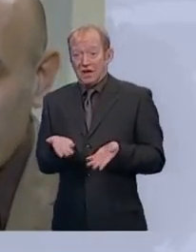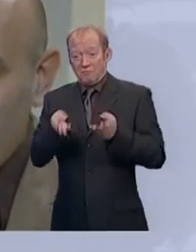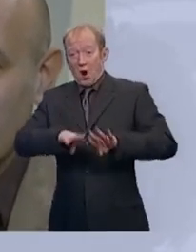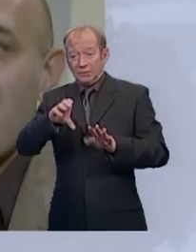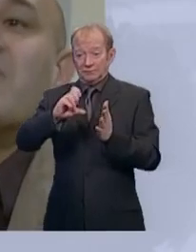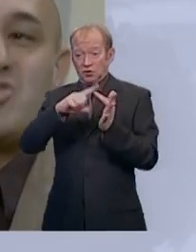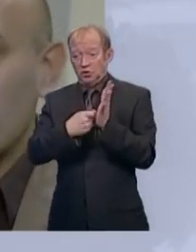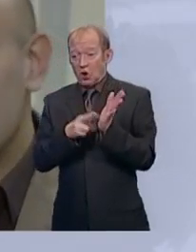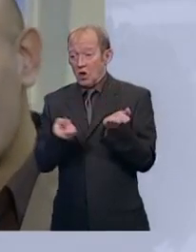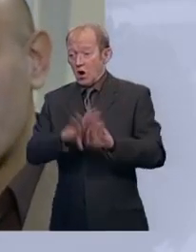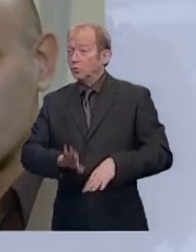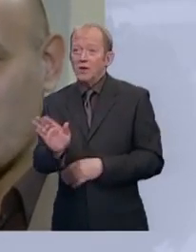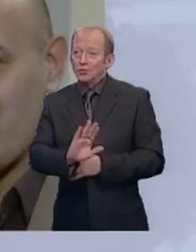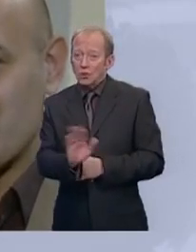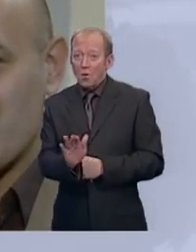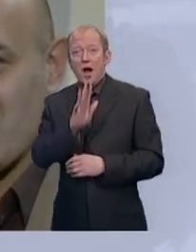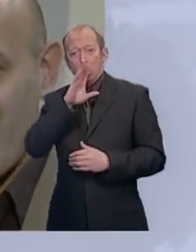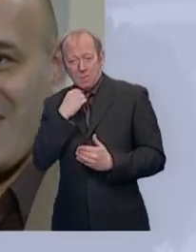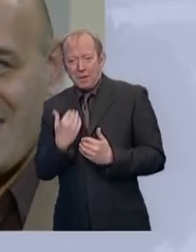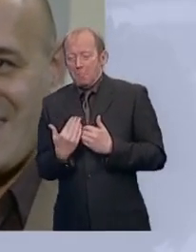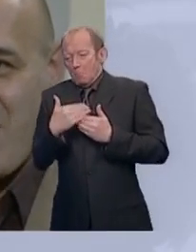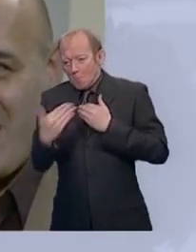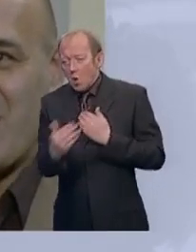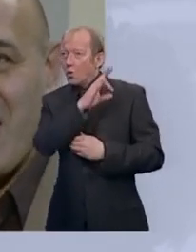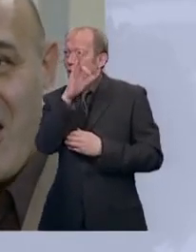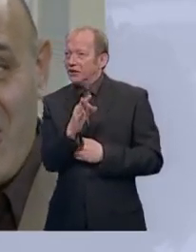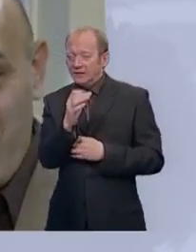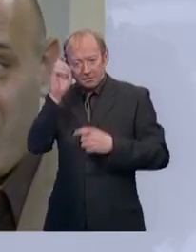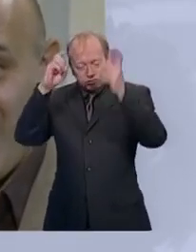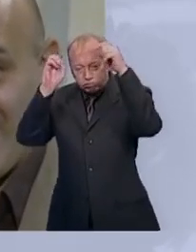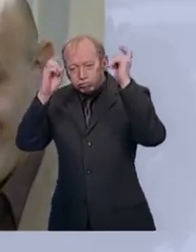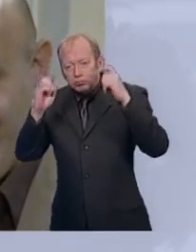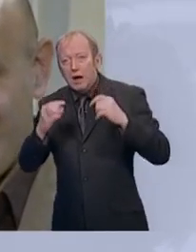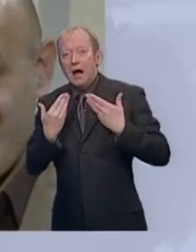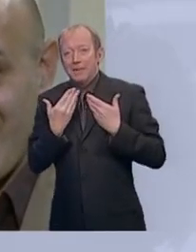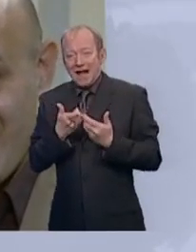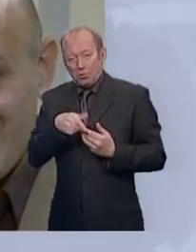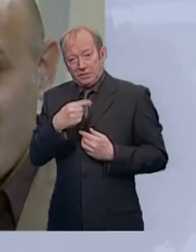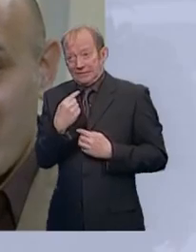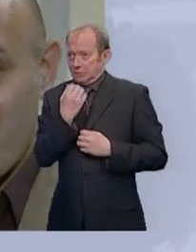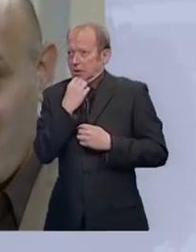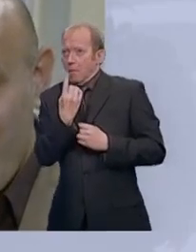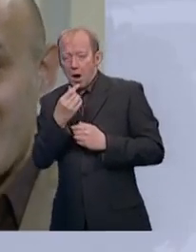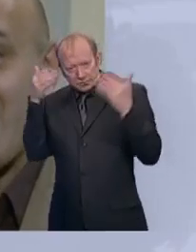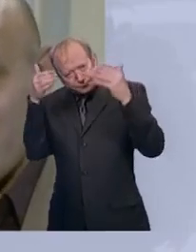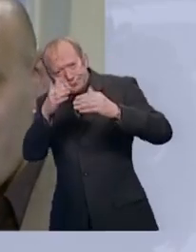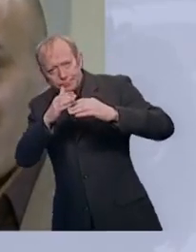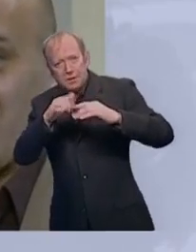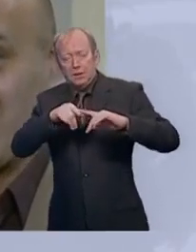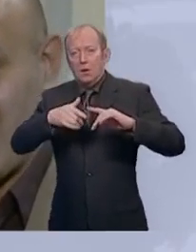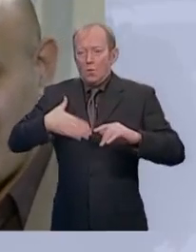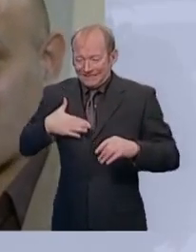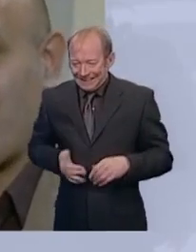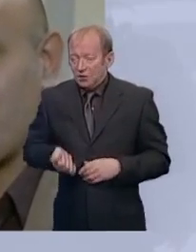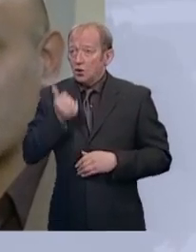head off home. I'm sure there'll be plenty more questions to ask, but this has now become the bottleneck. This is the stumbling block. We need to